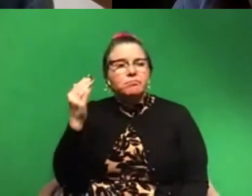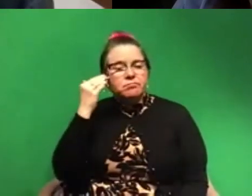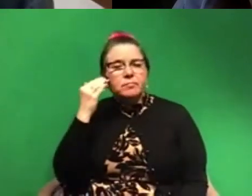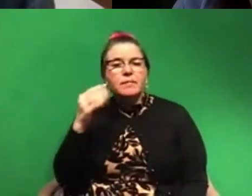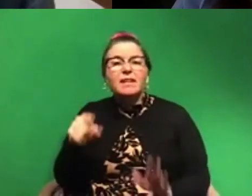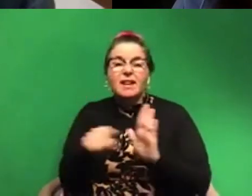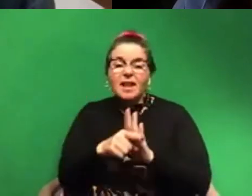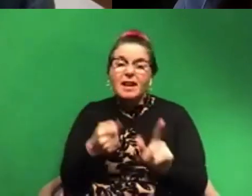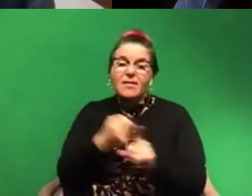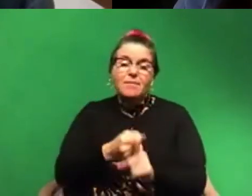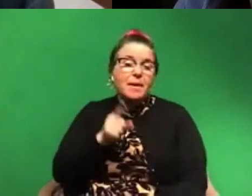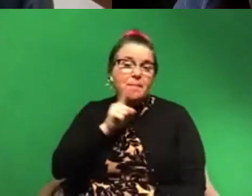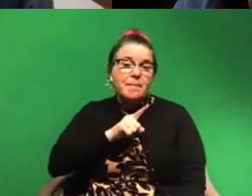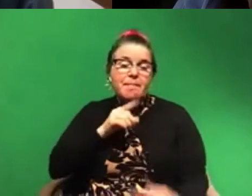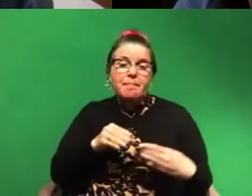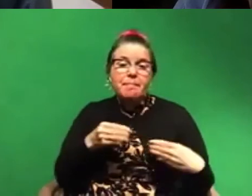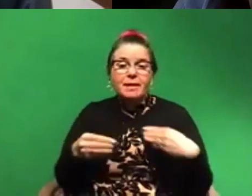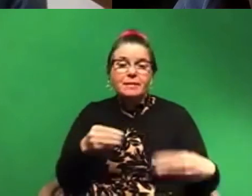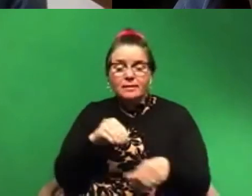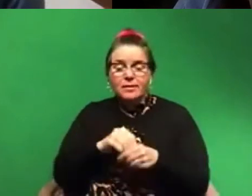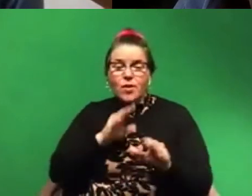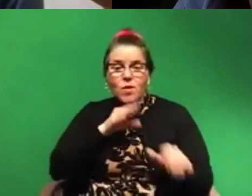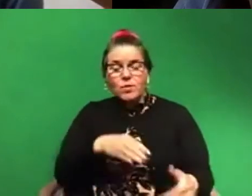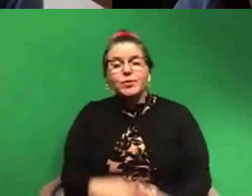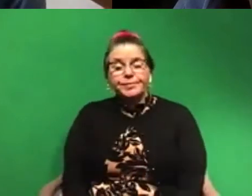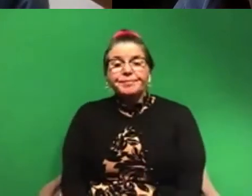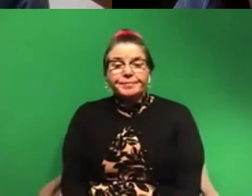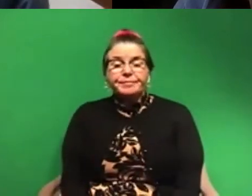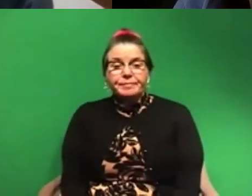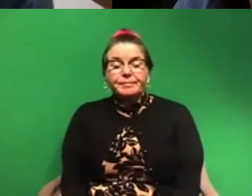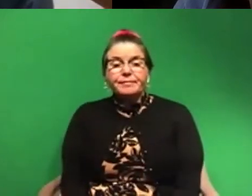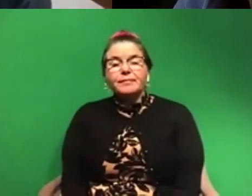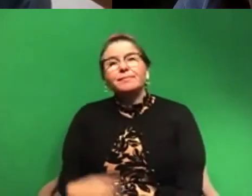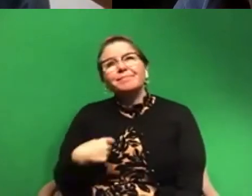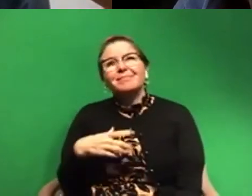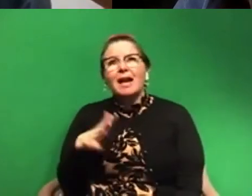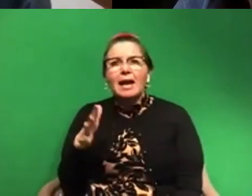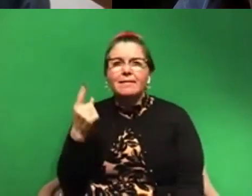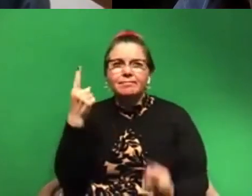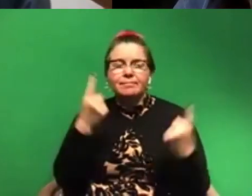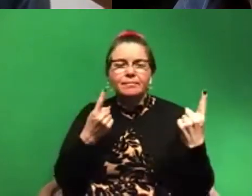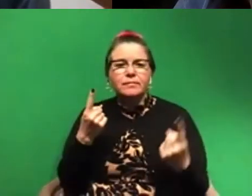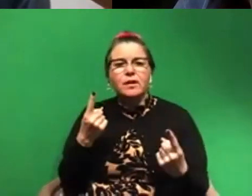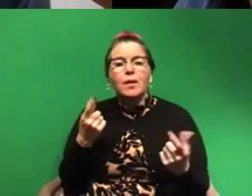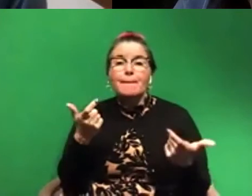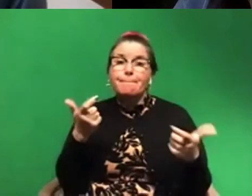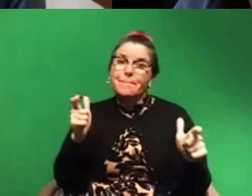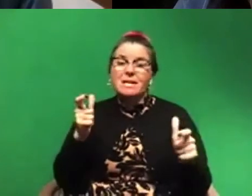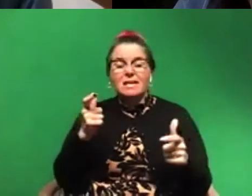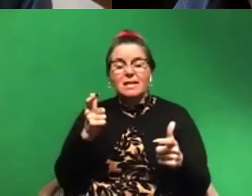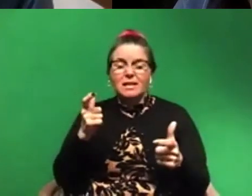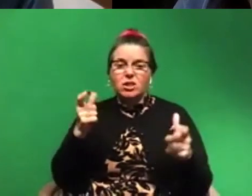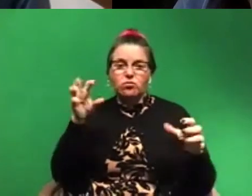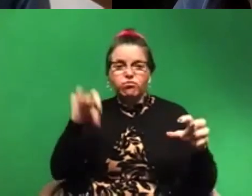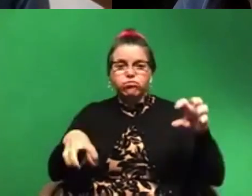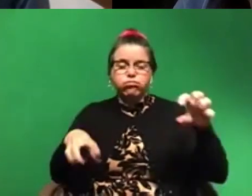plastics, um, in the ocean. Um, and we kind of think of that as like, oh, big chunks of plastic that end up washing into